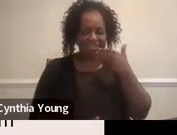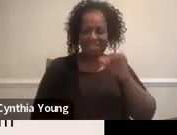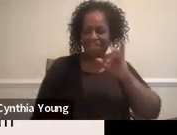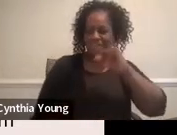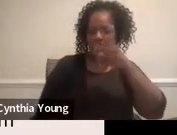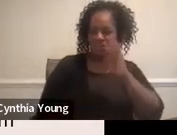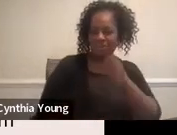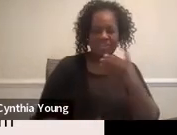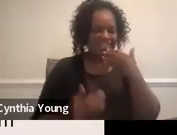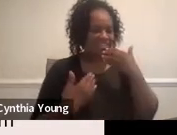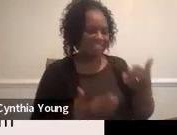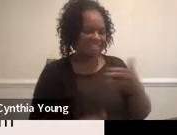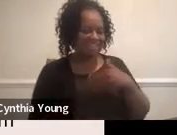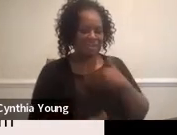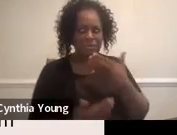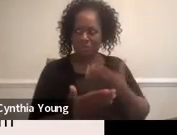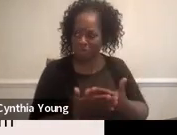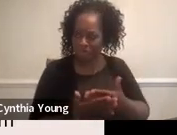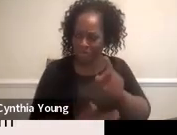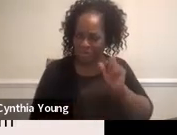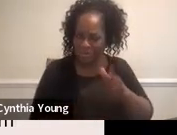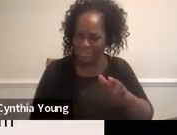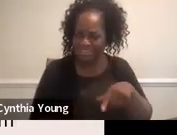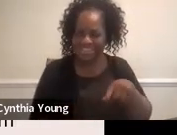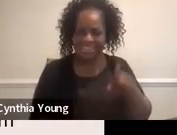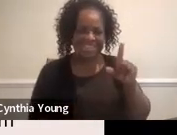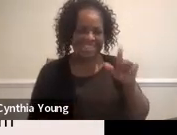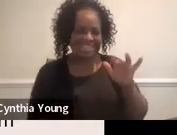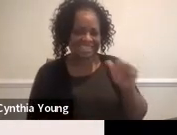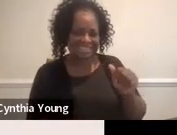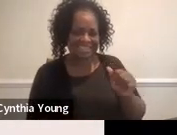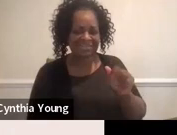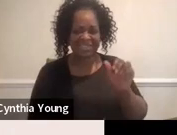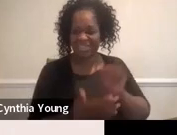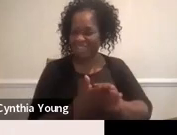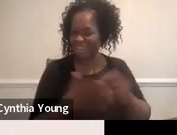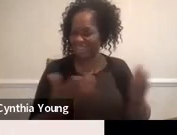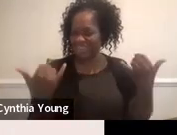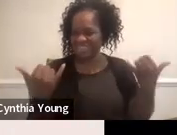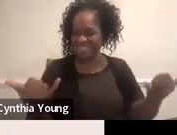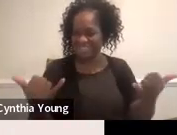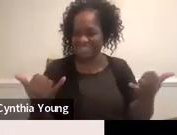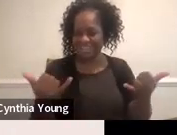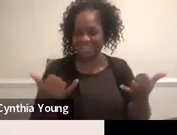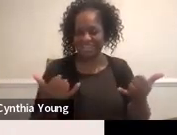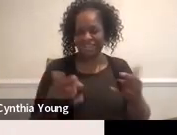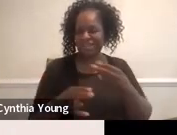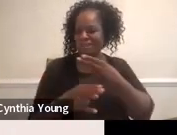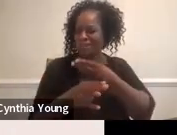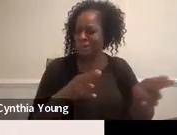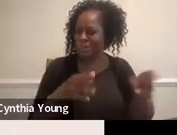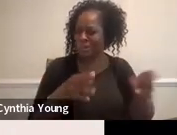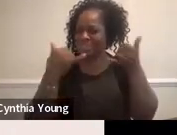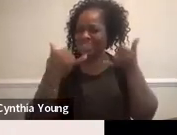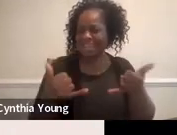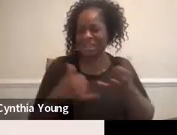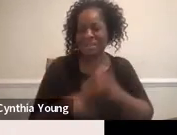Julie. You're welcome. Good question, Lise. All right. That is all we have. Very short one today.